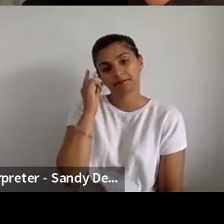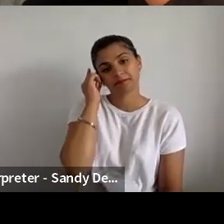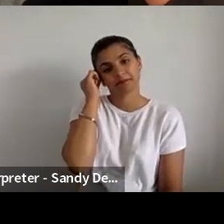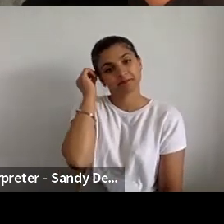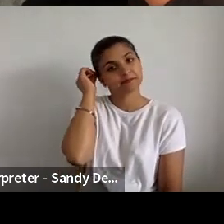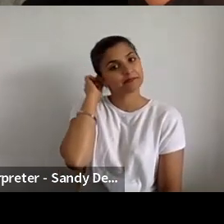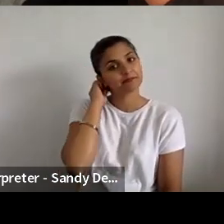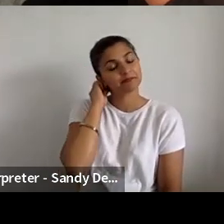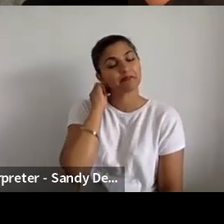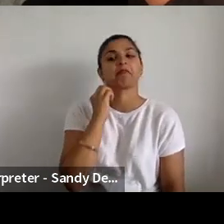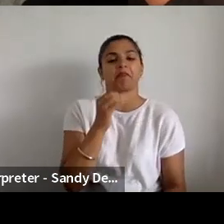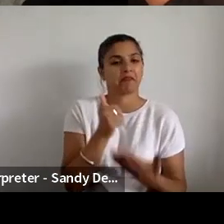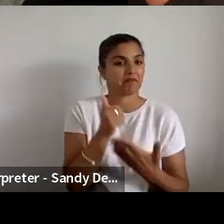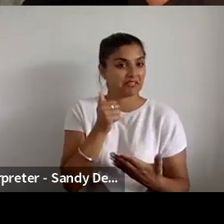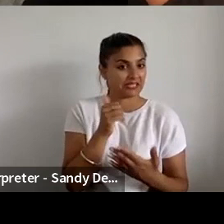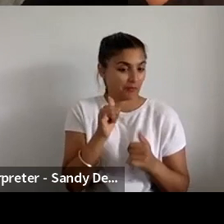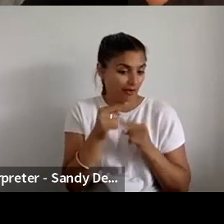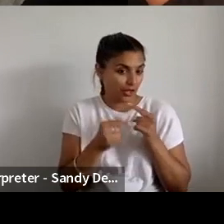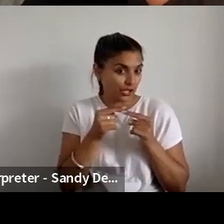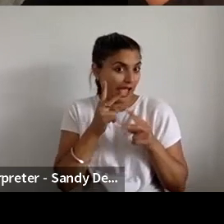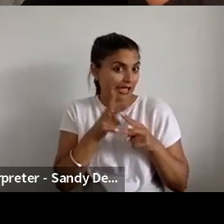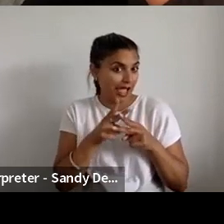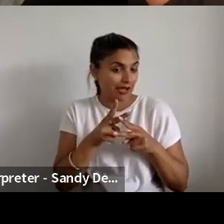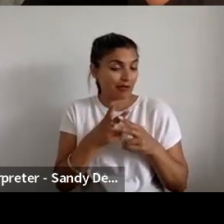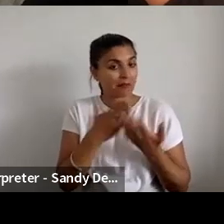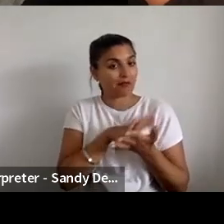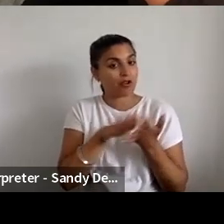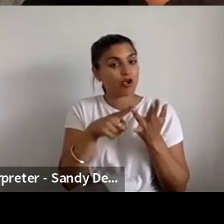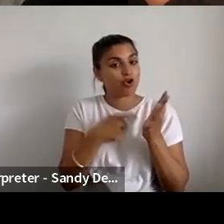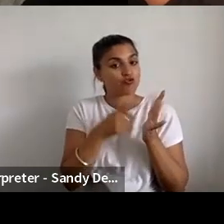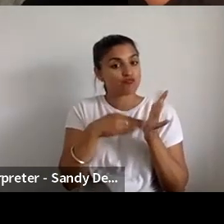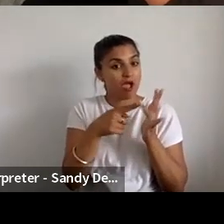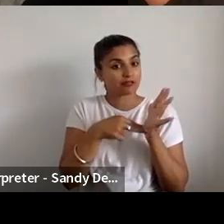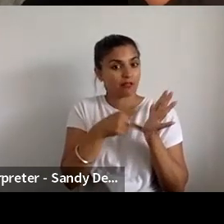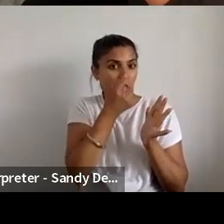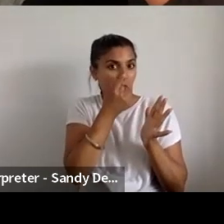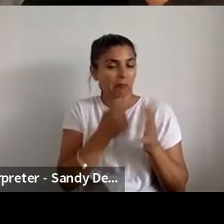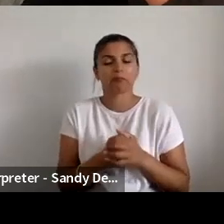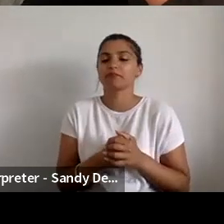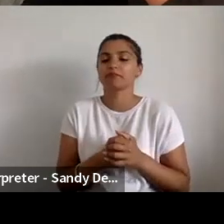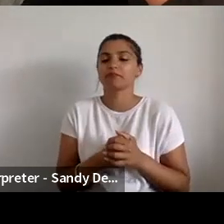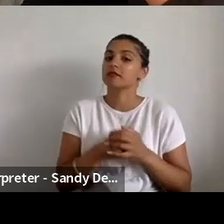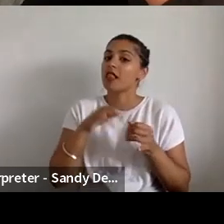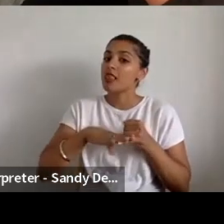Great. So, yeah, watch this space for next year's Horizon Showcase. Finally, John.